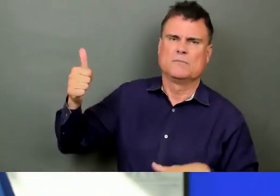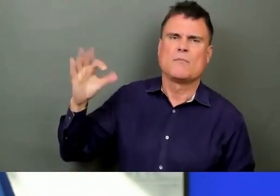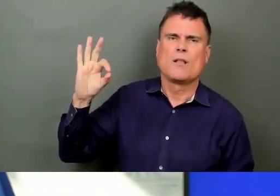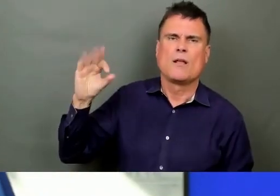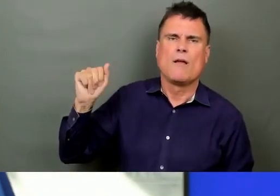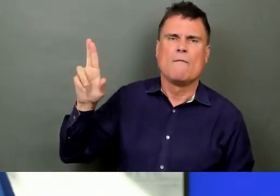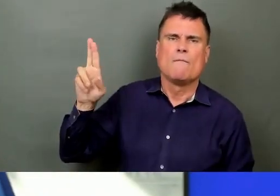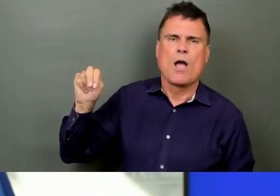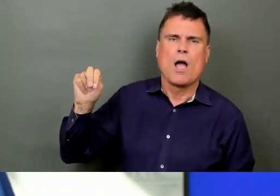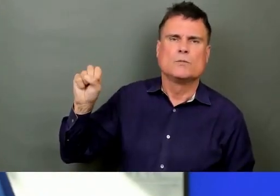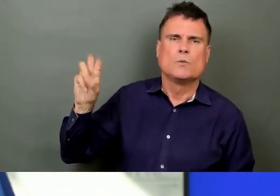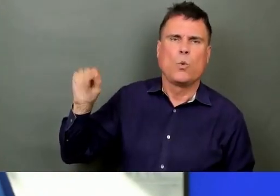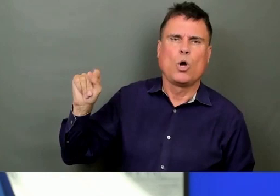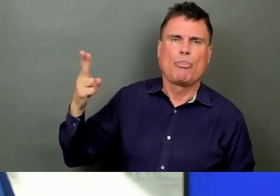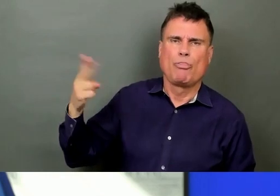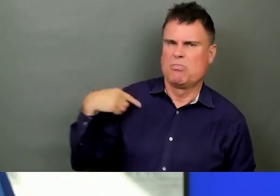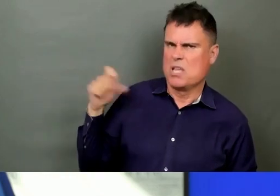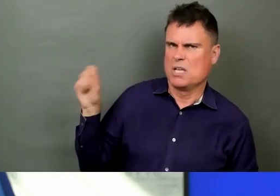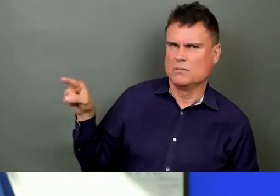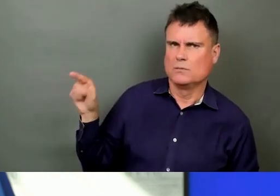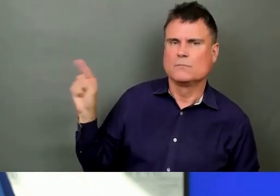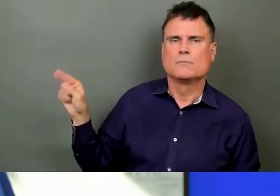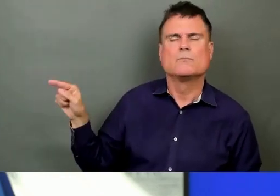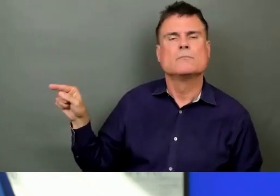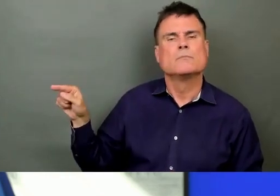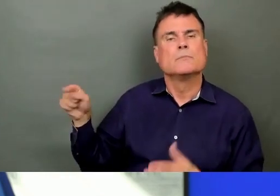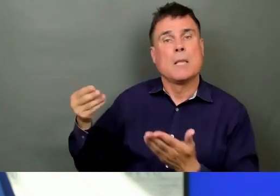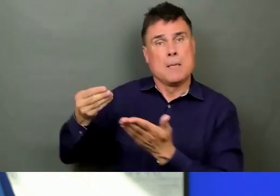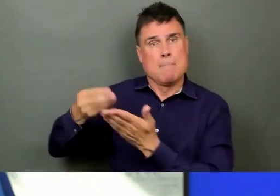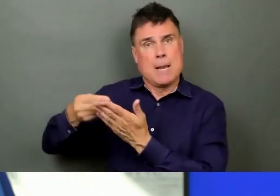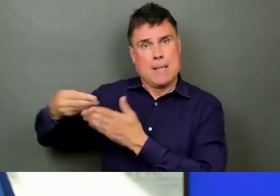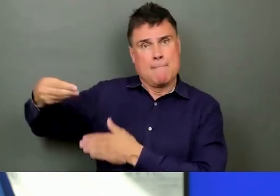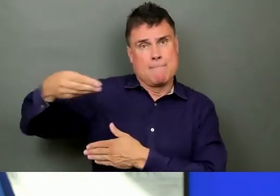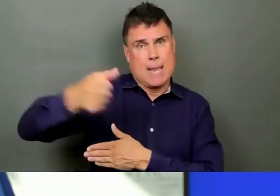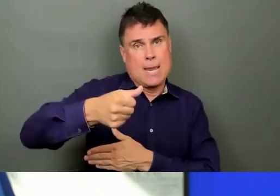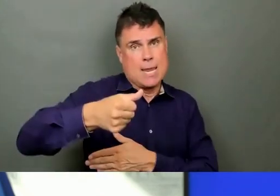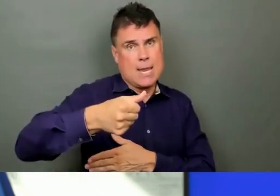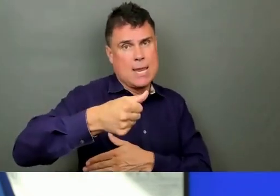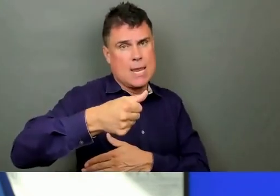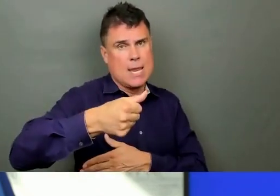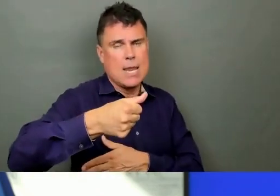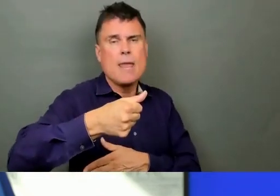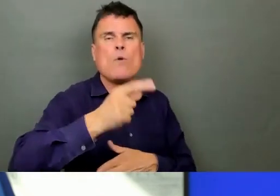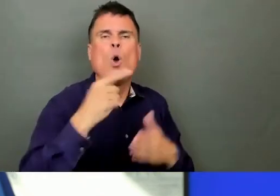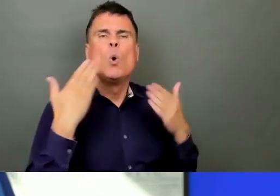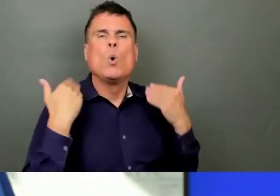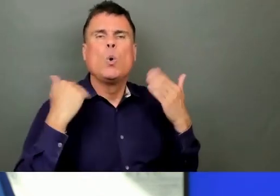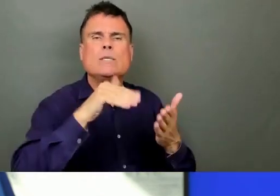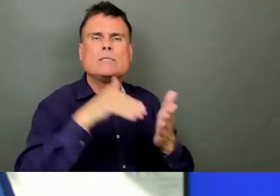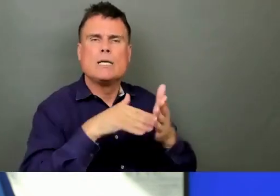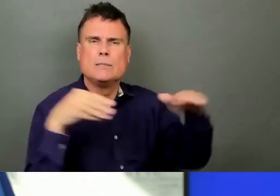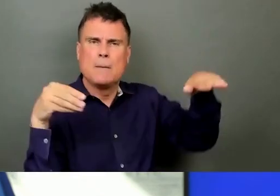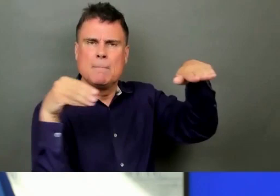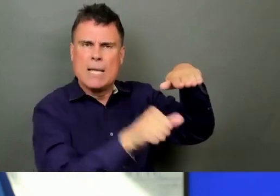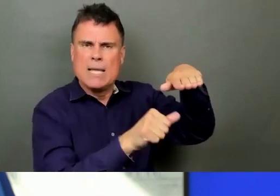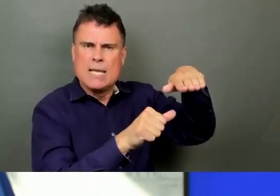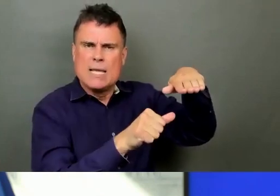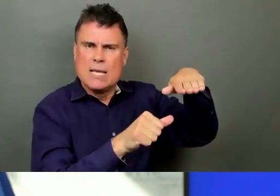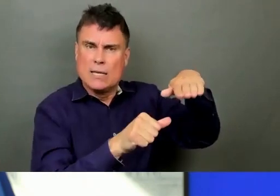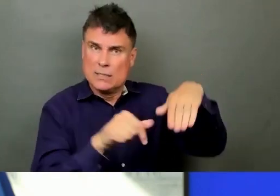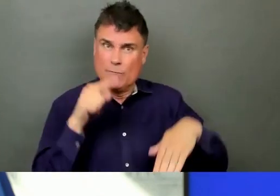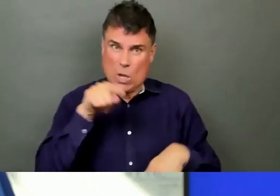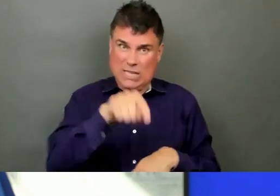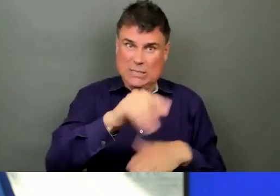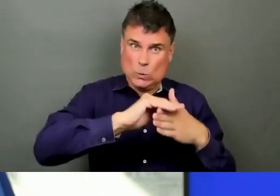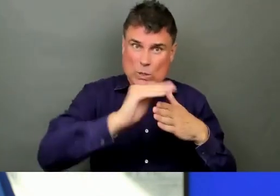just curious, would that reimbursement be retroactive to the previous heat wave or previous heat waves in our case in the interior? I'm